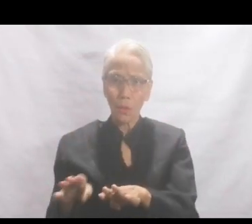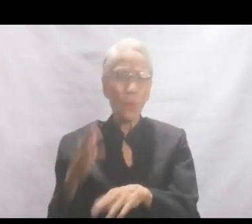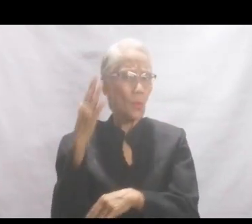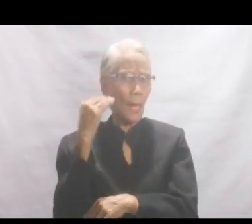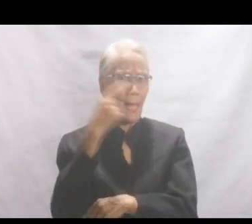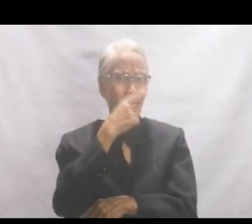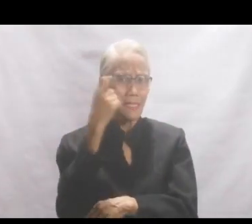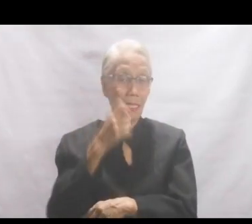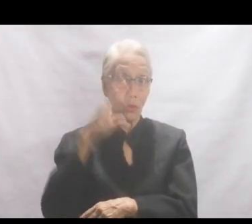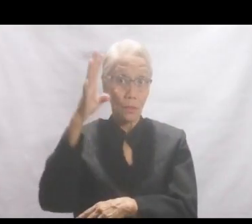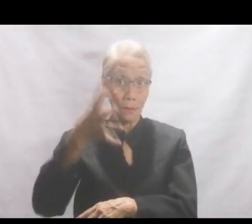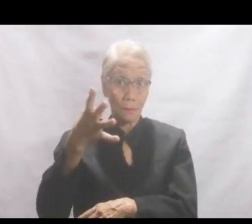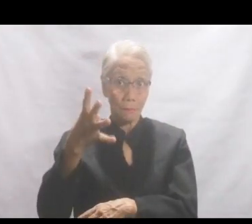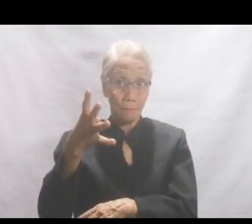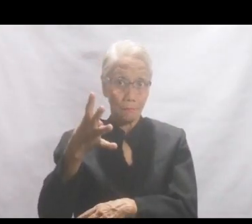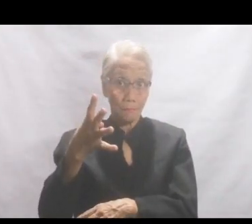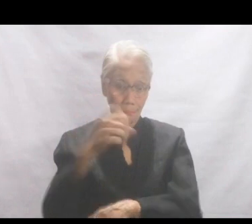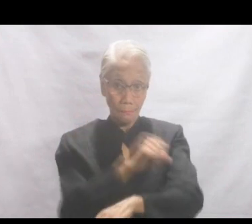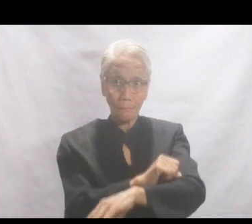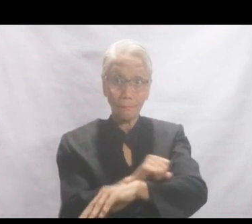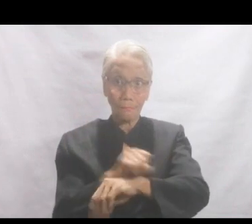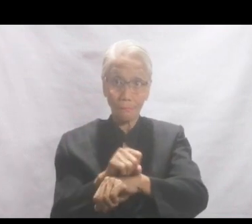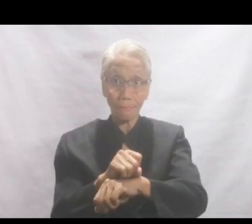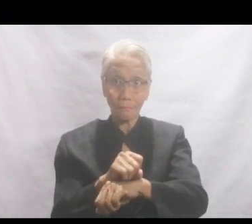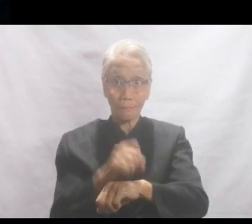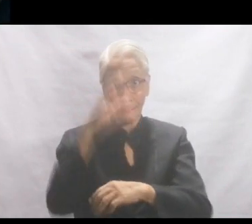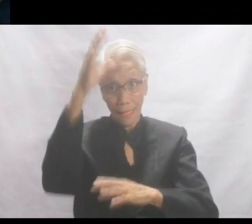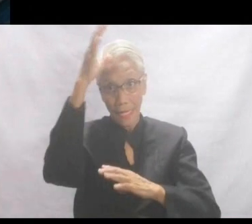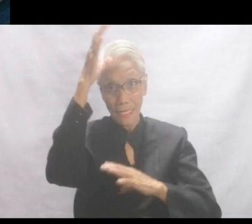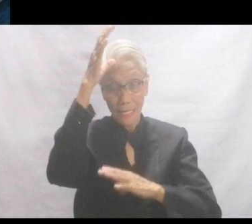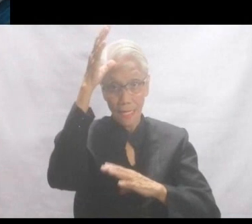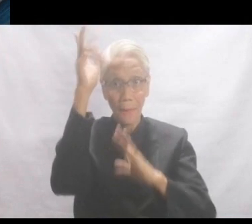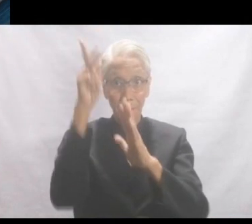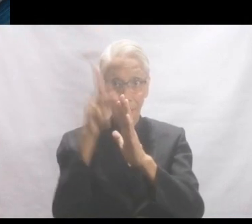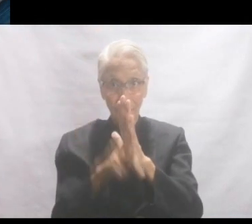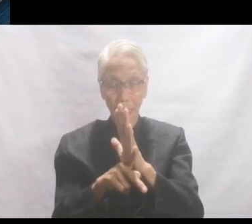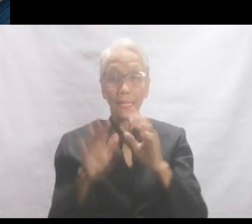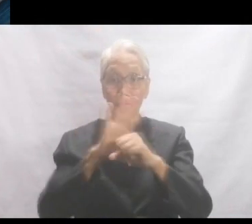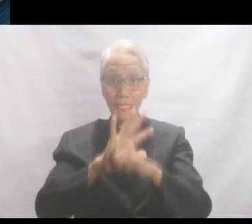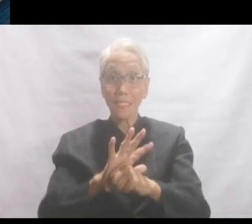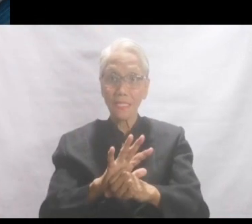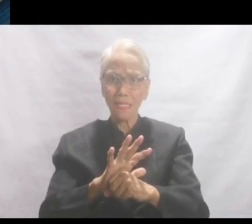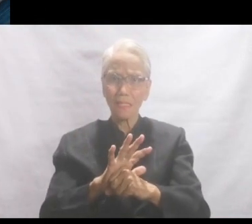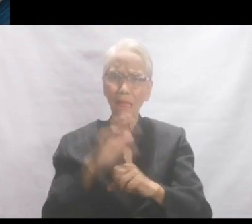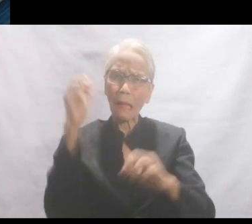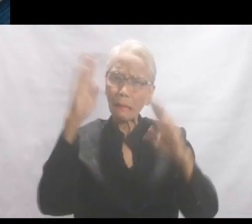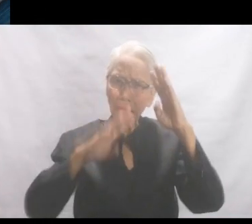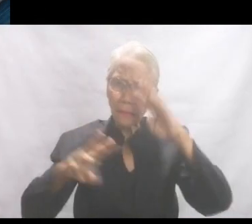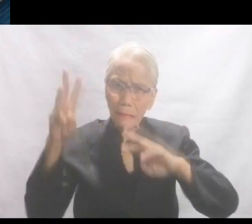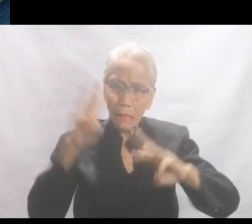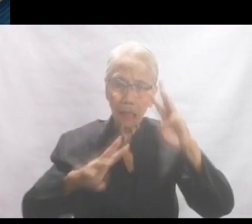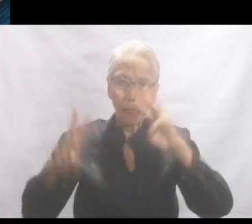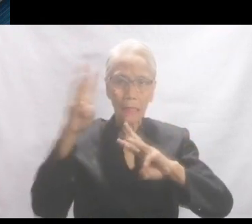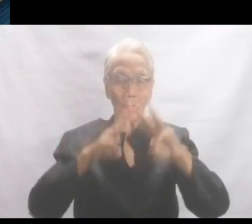Ayan kasi ang stage 4 cancer na papatay sa katawan at isipan mo. Stress at anxiety and